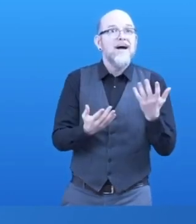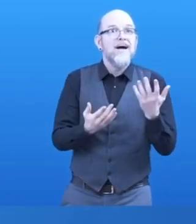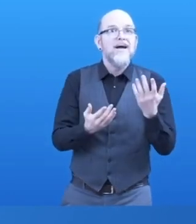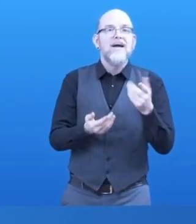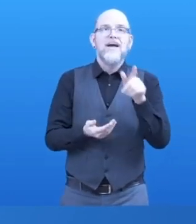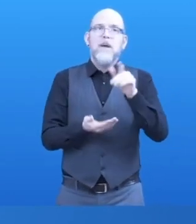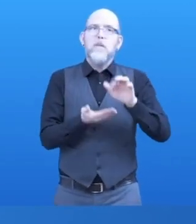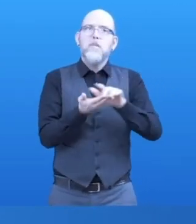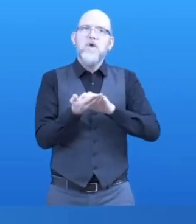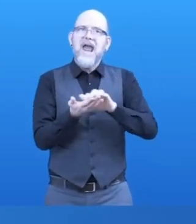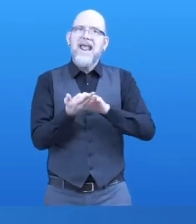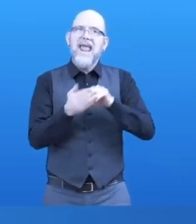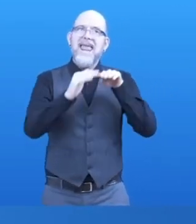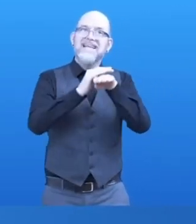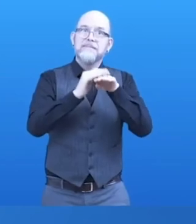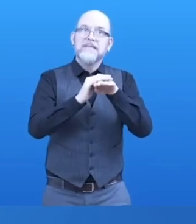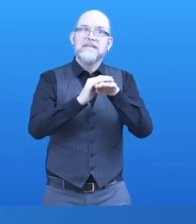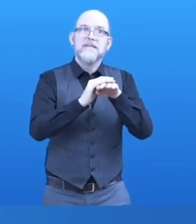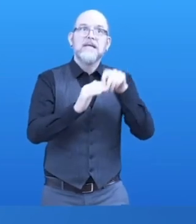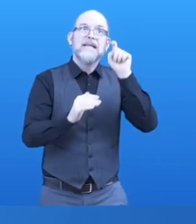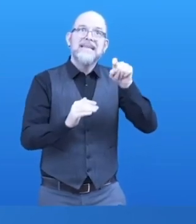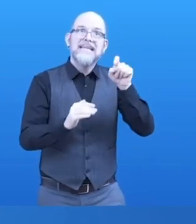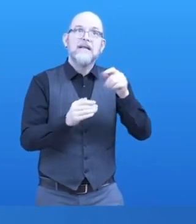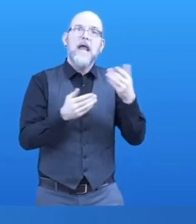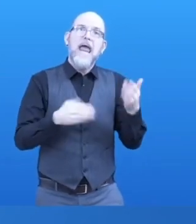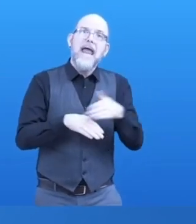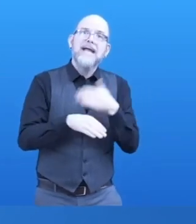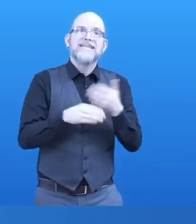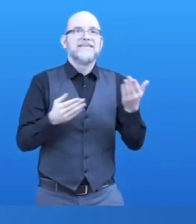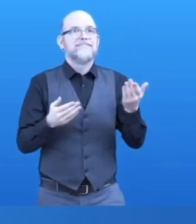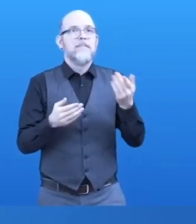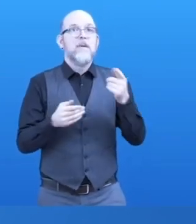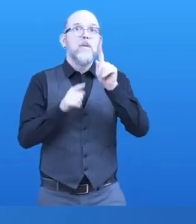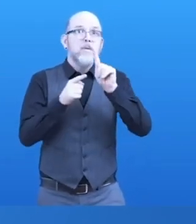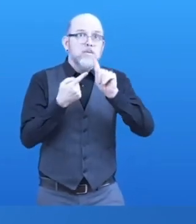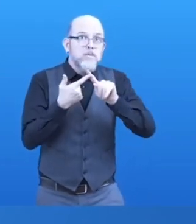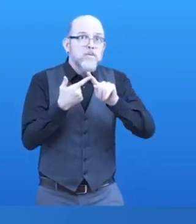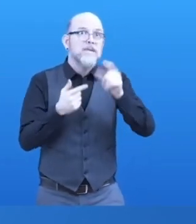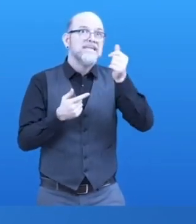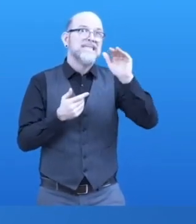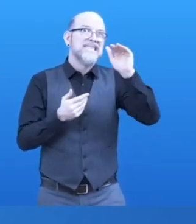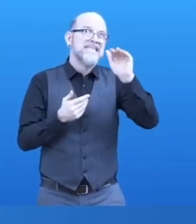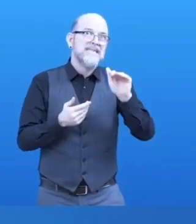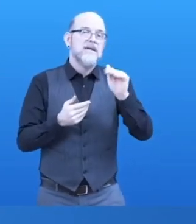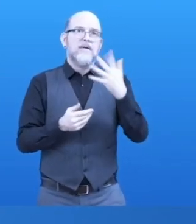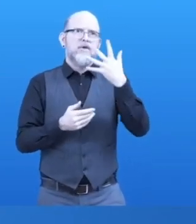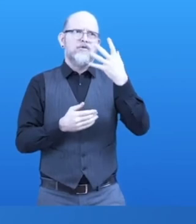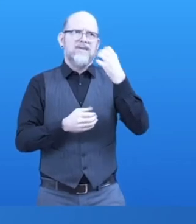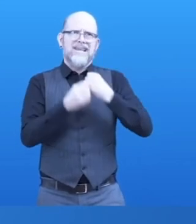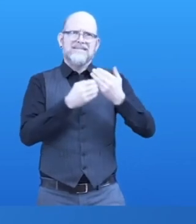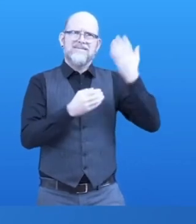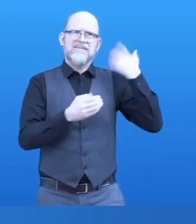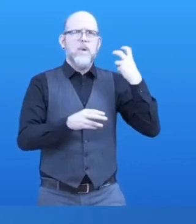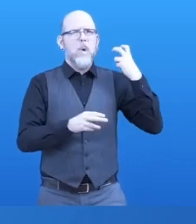for everyone. Over the last five years we have worked hard to find a smart technological solution for exactly that.